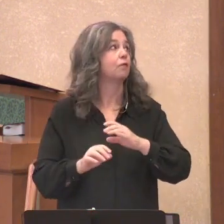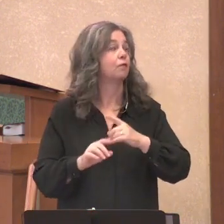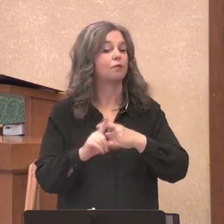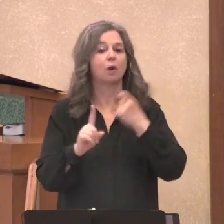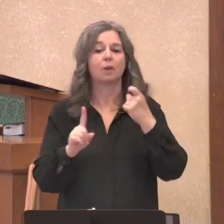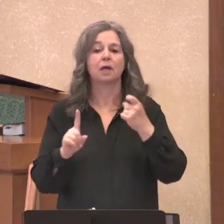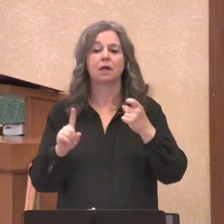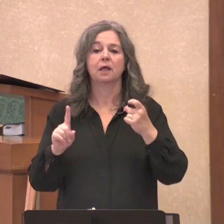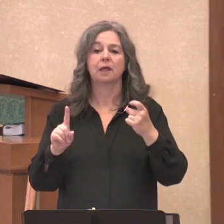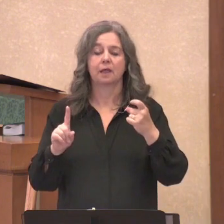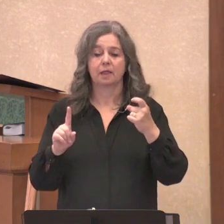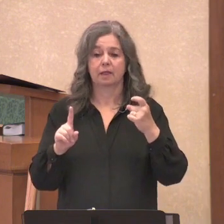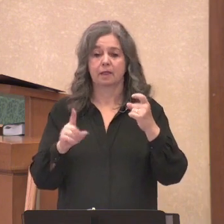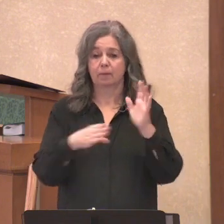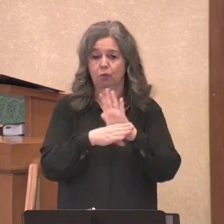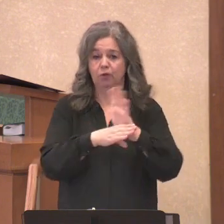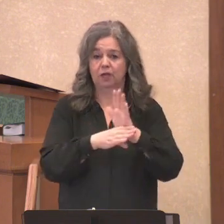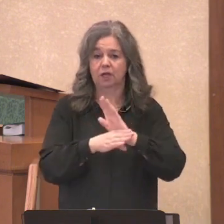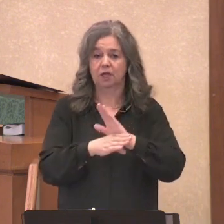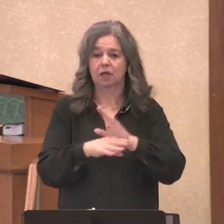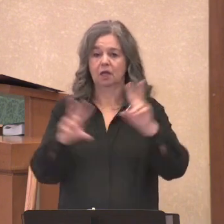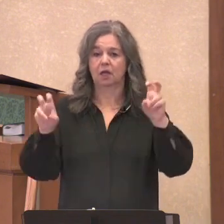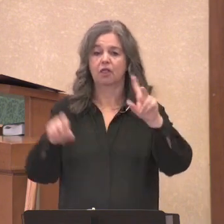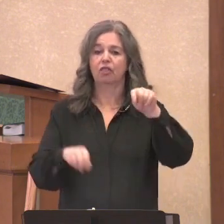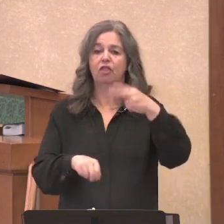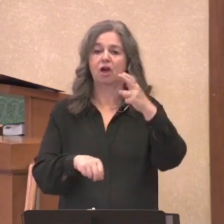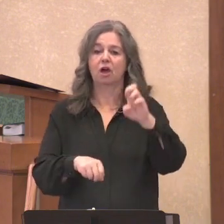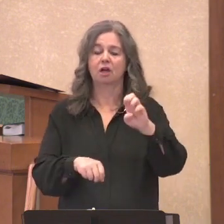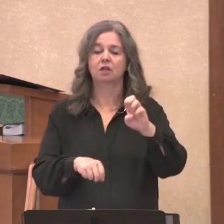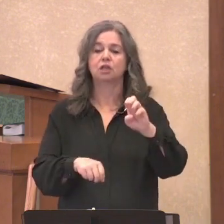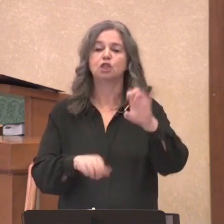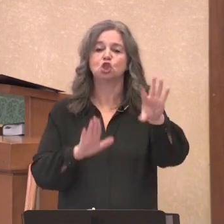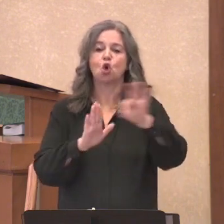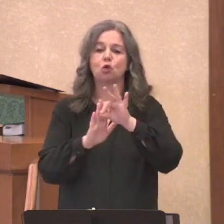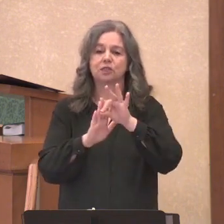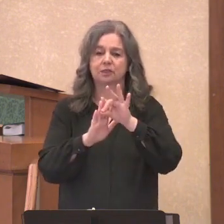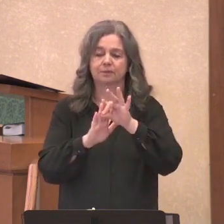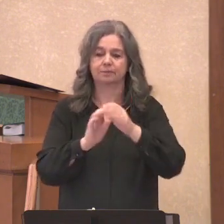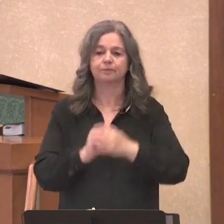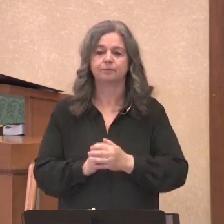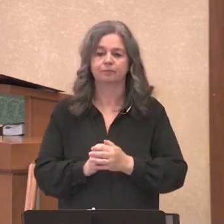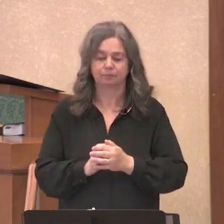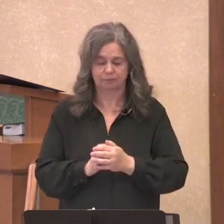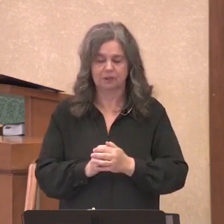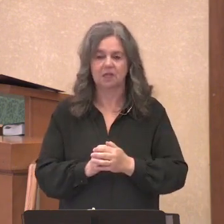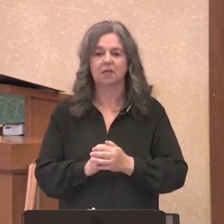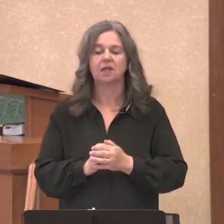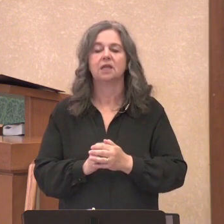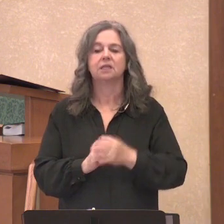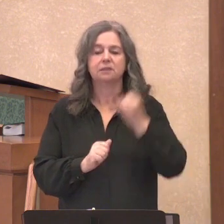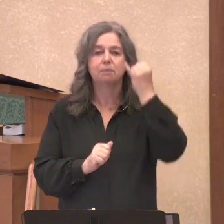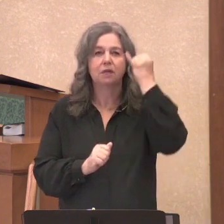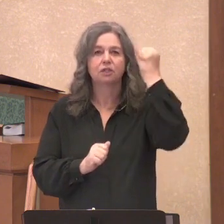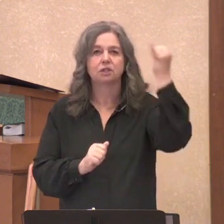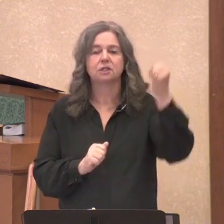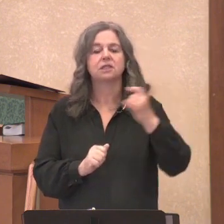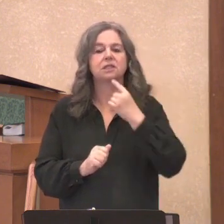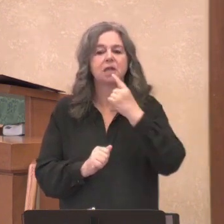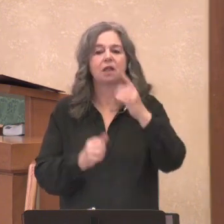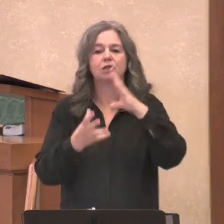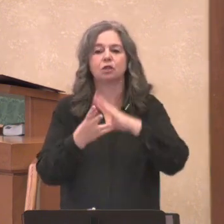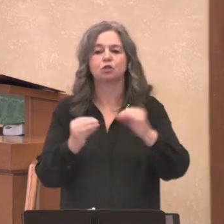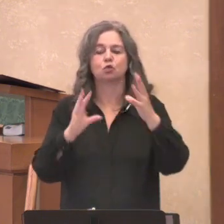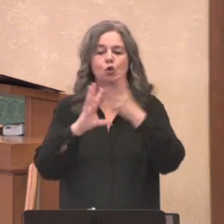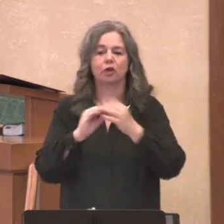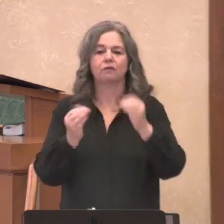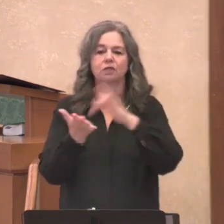Chosen, which has become quite popular in reimagining and telling the story of Jesus and his life and